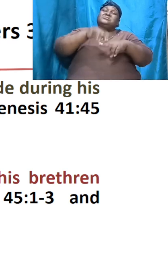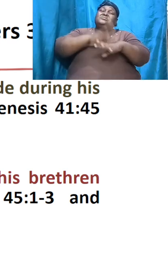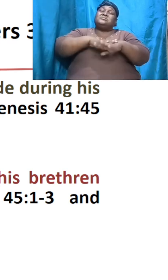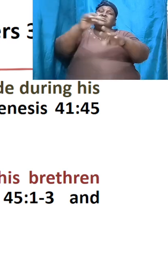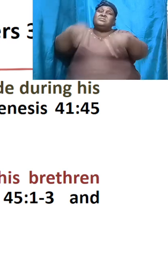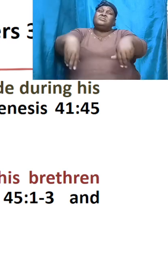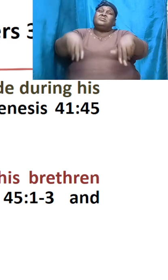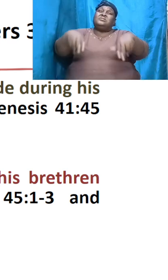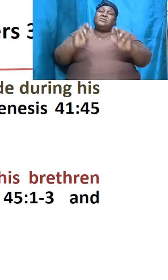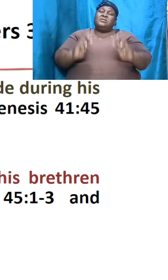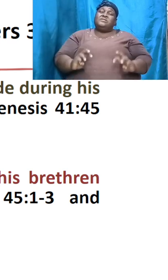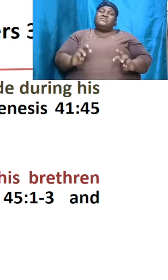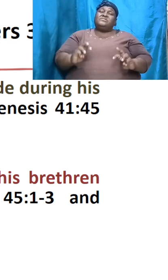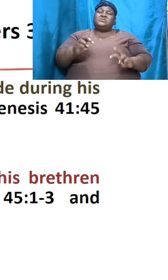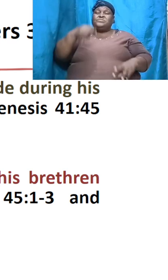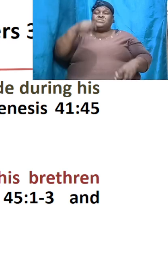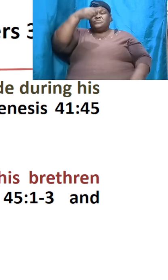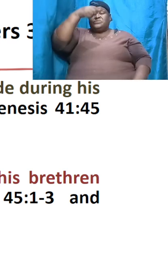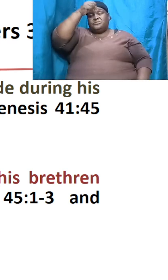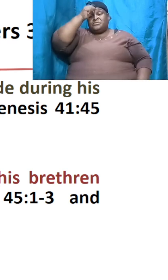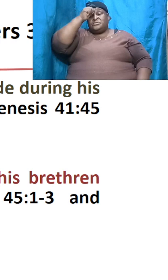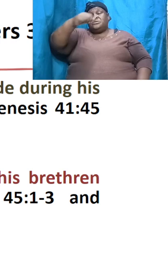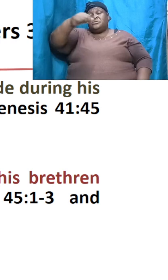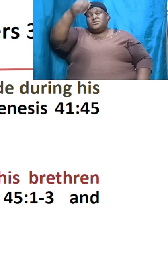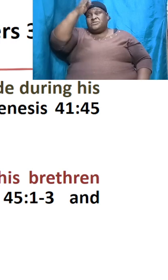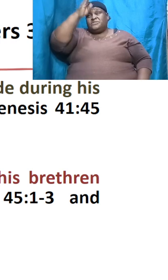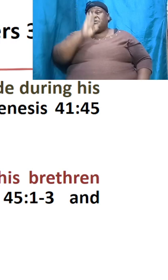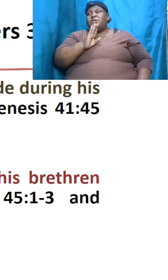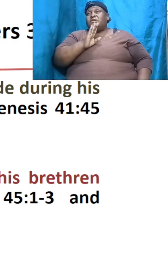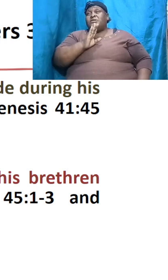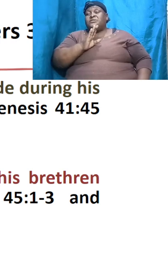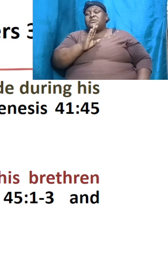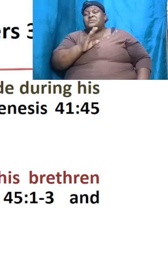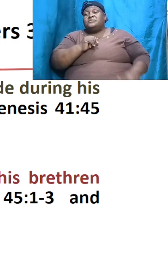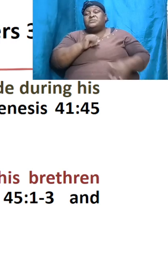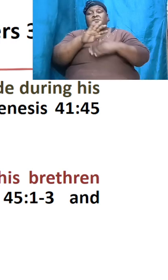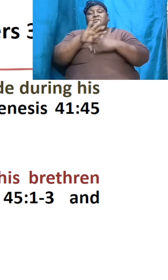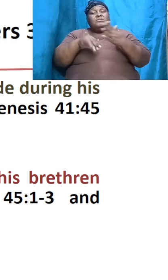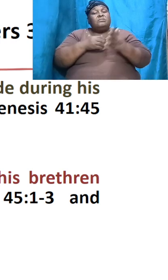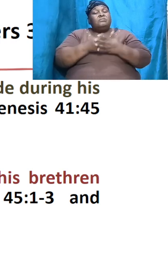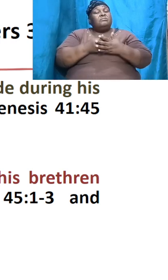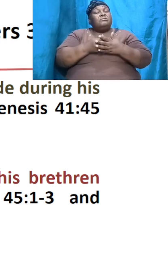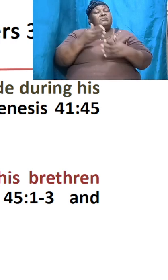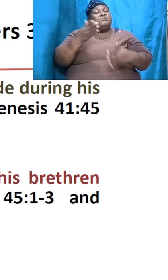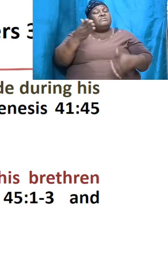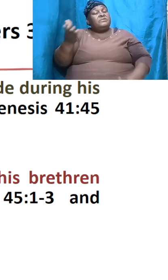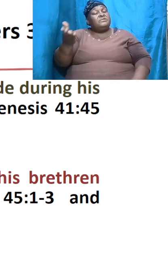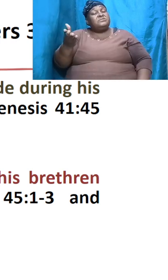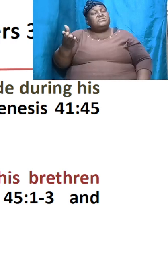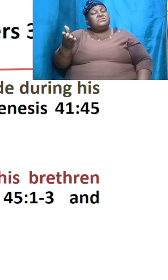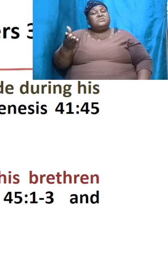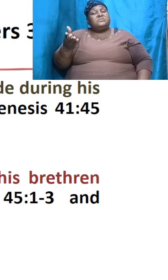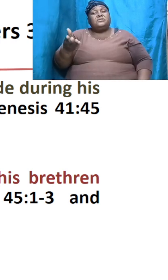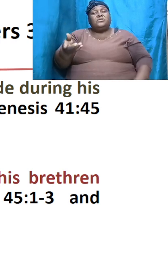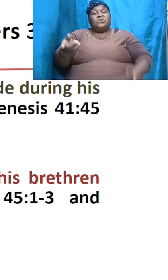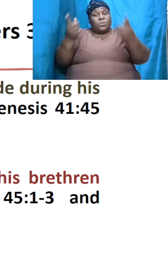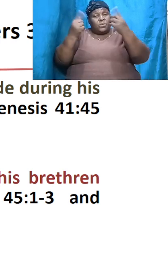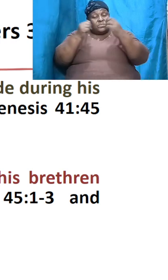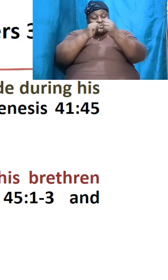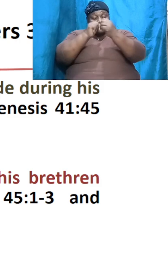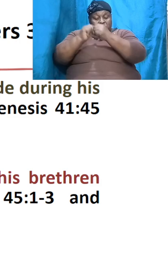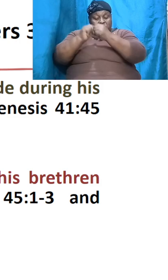of his father David all of this brothers and sisters came together